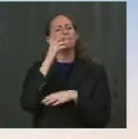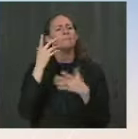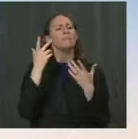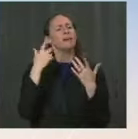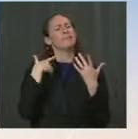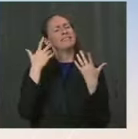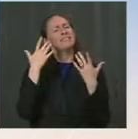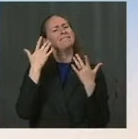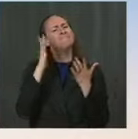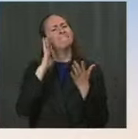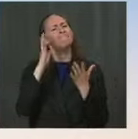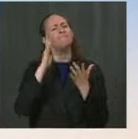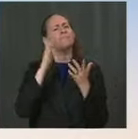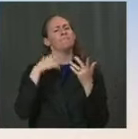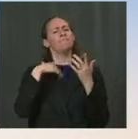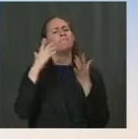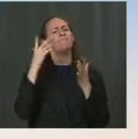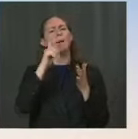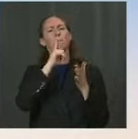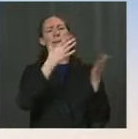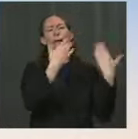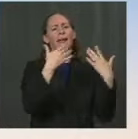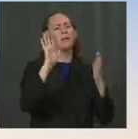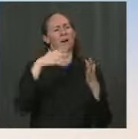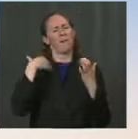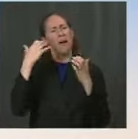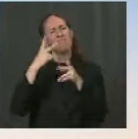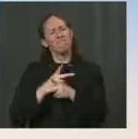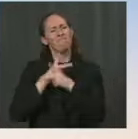understand the interest in it being resolved and completed. Go ahead. Thanks, Jack.